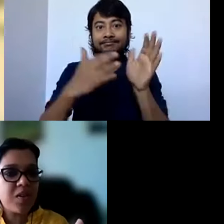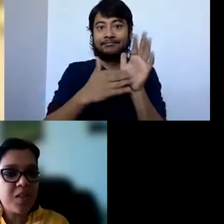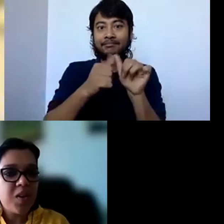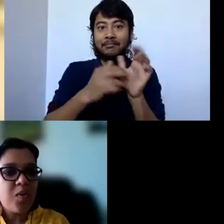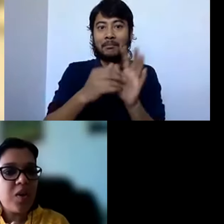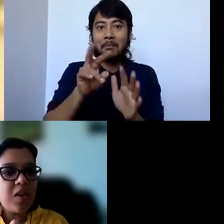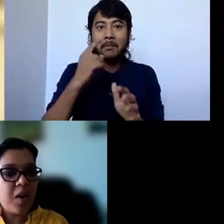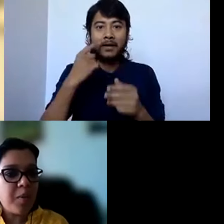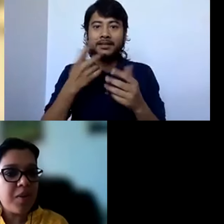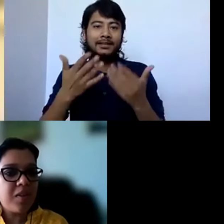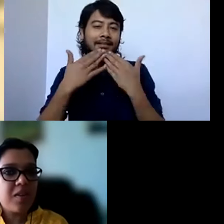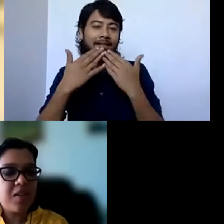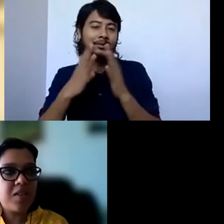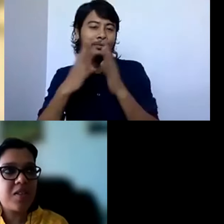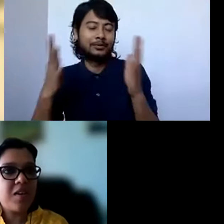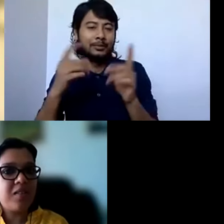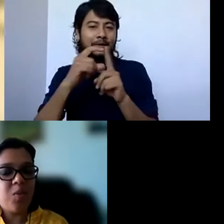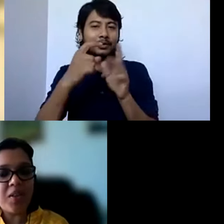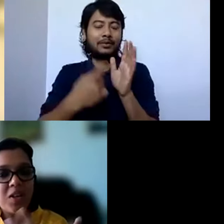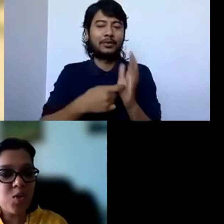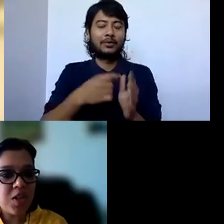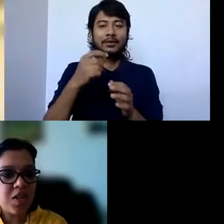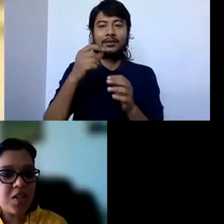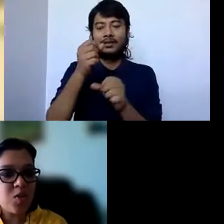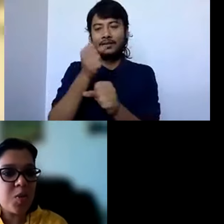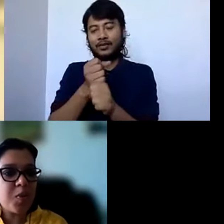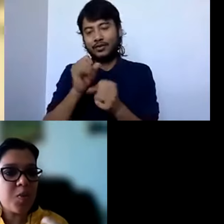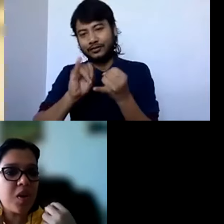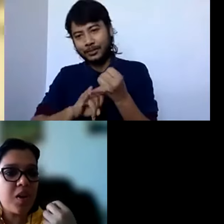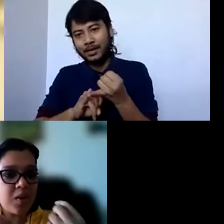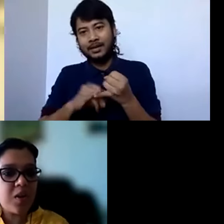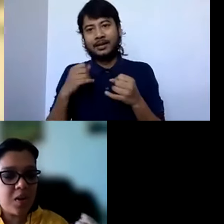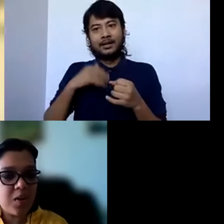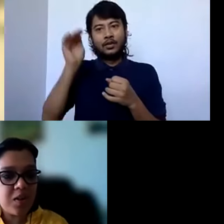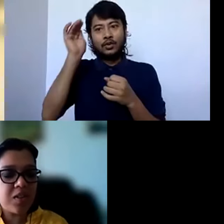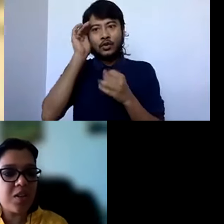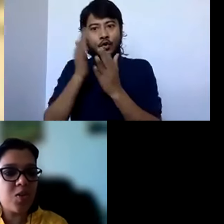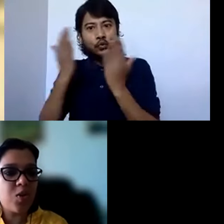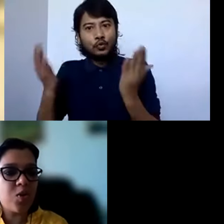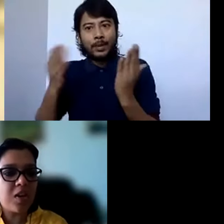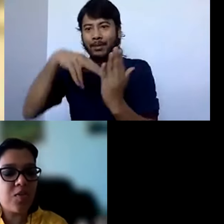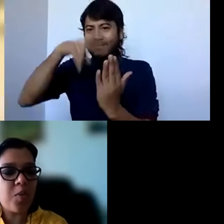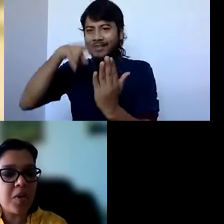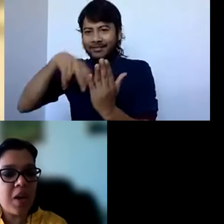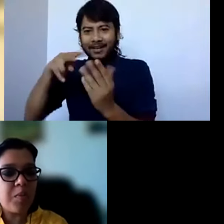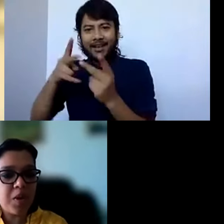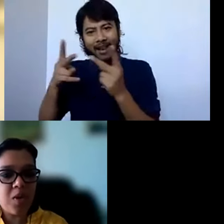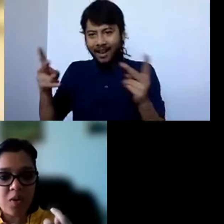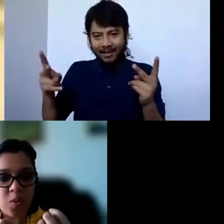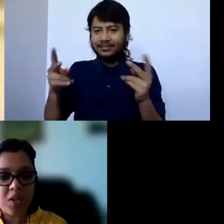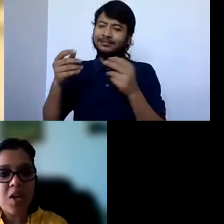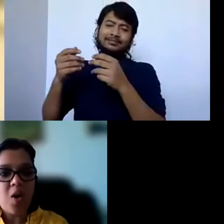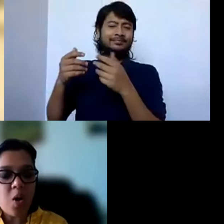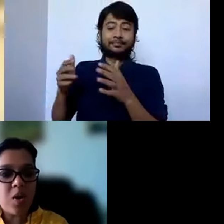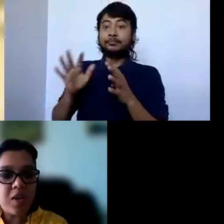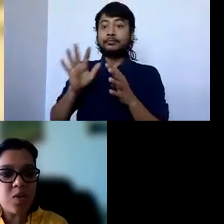think that was a very, I mean, it's one thing to read it in the newspapers or another thing to, you know, hear it from an MP